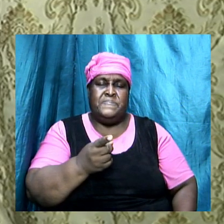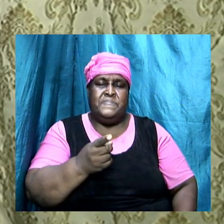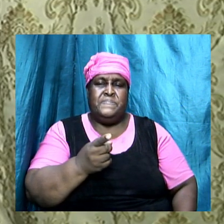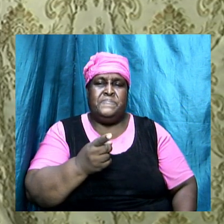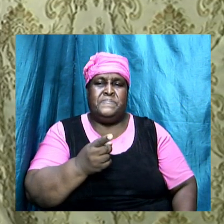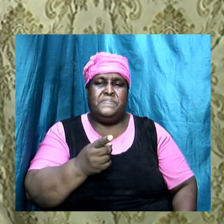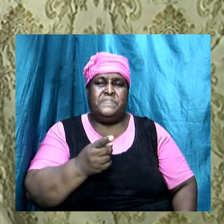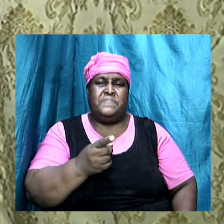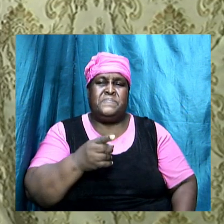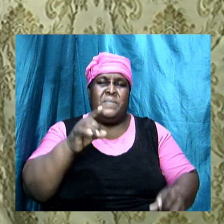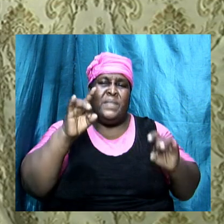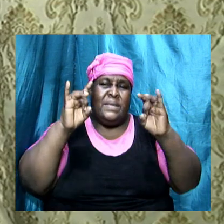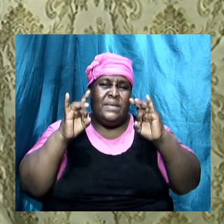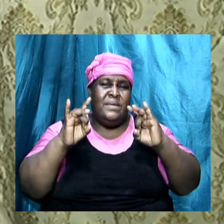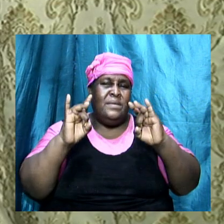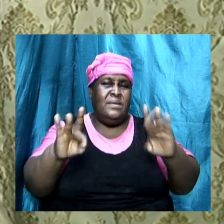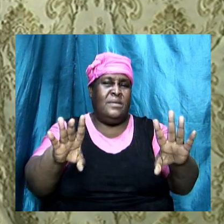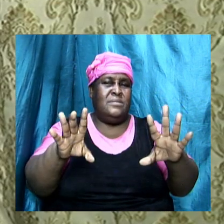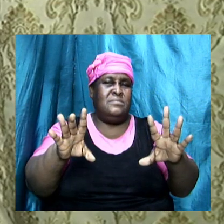I hate it